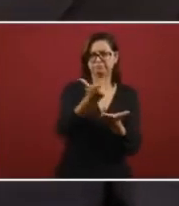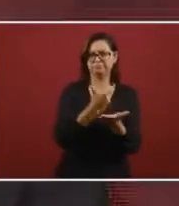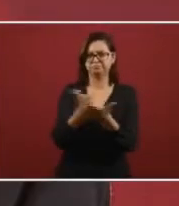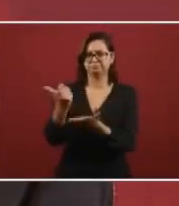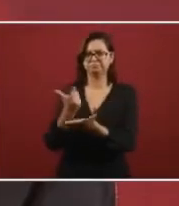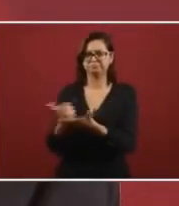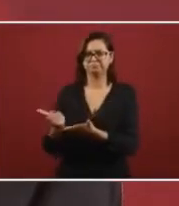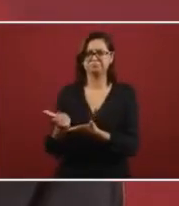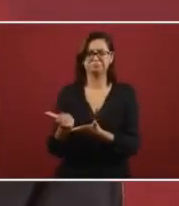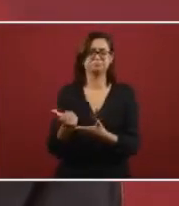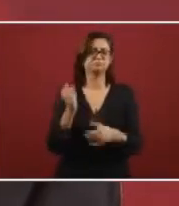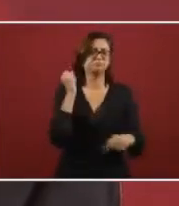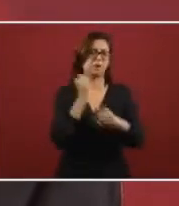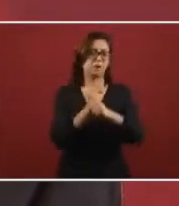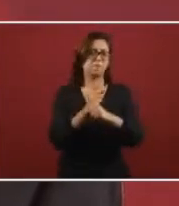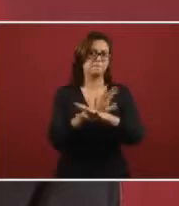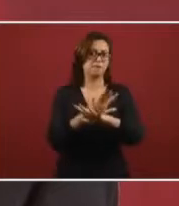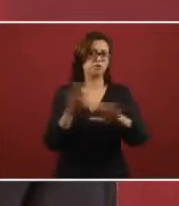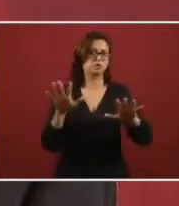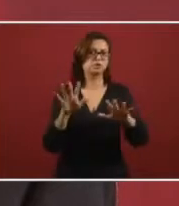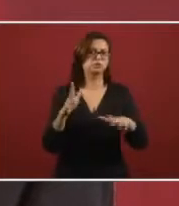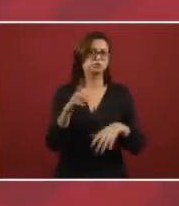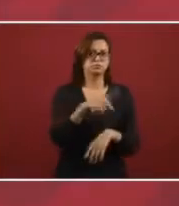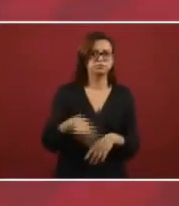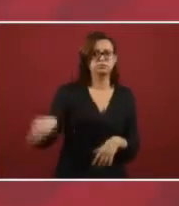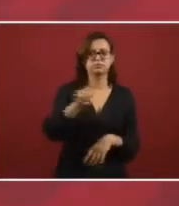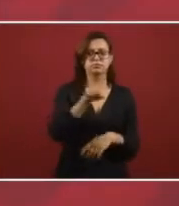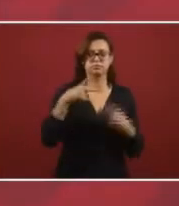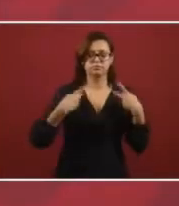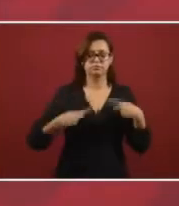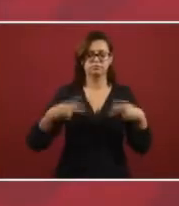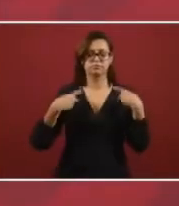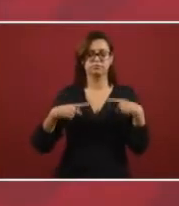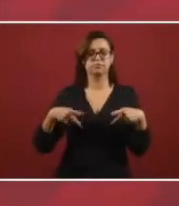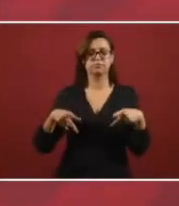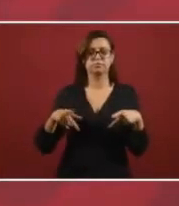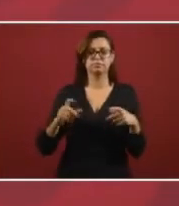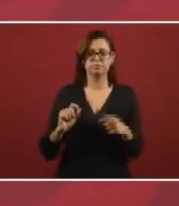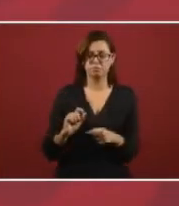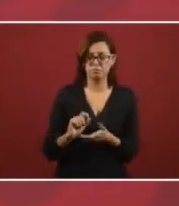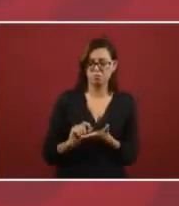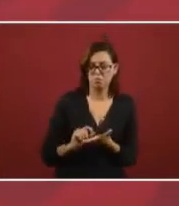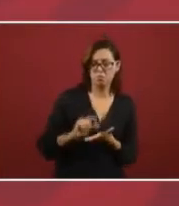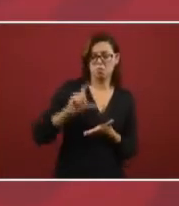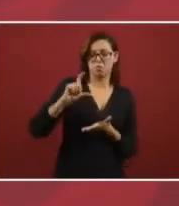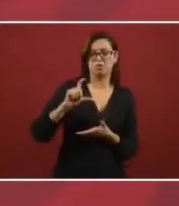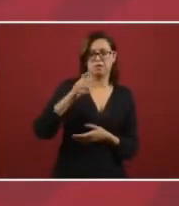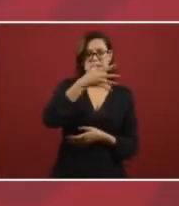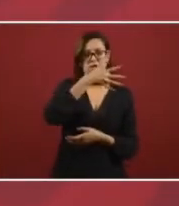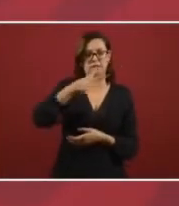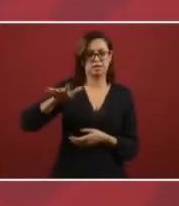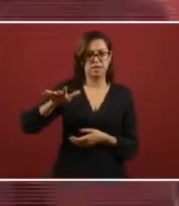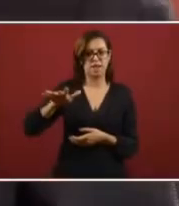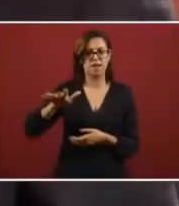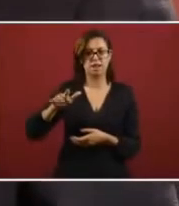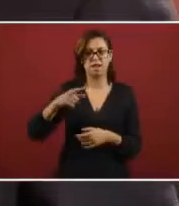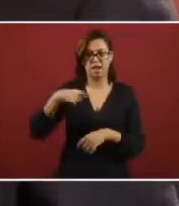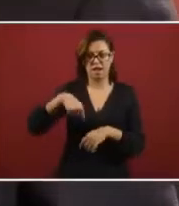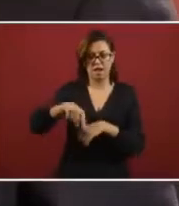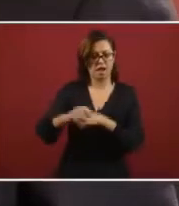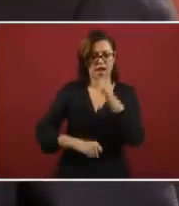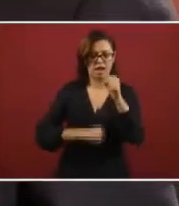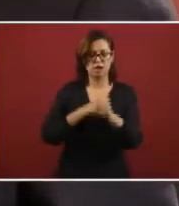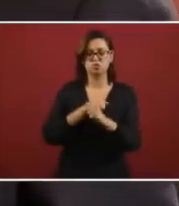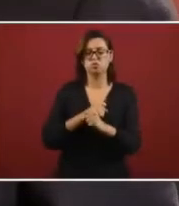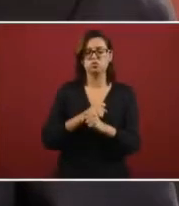this had an impact to to increase salaries in general